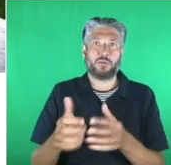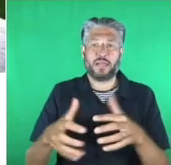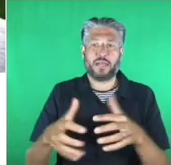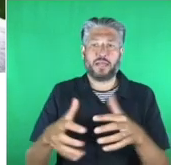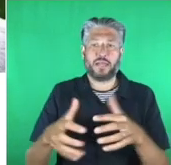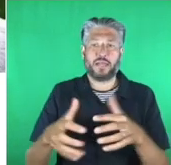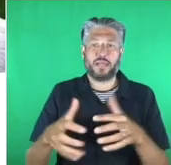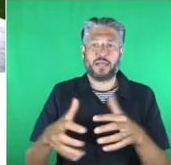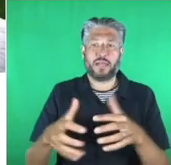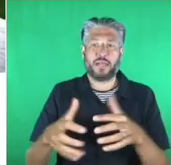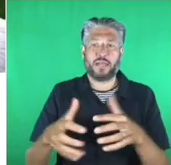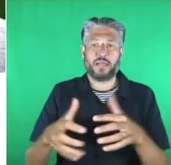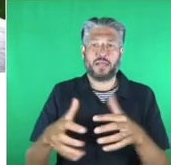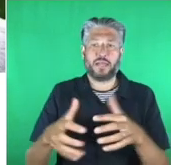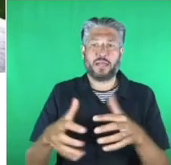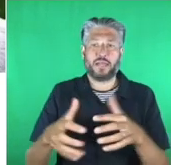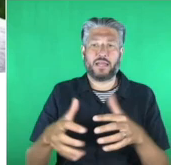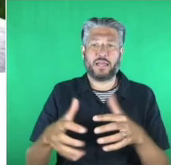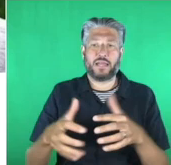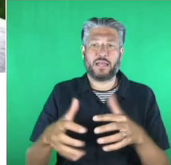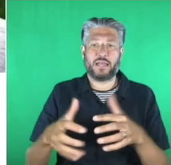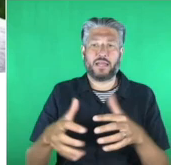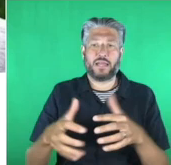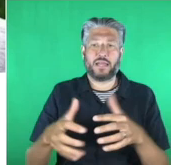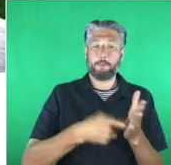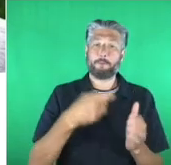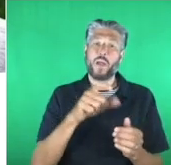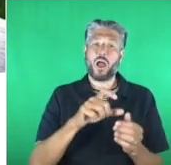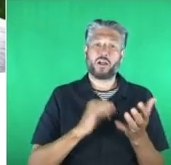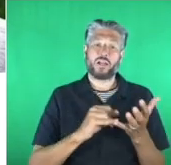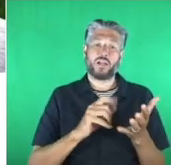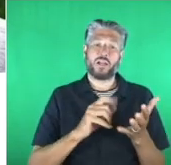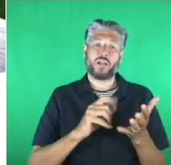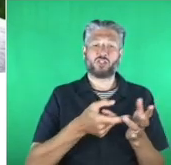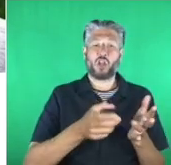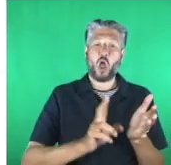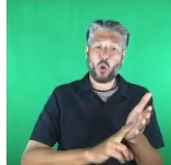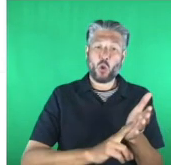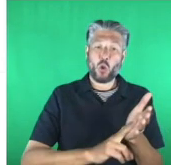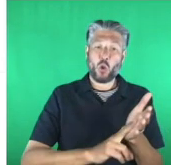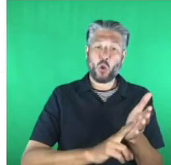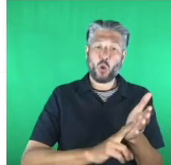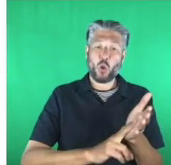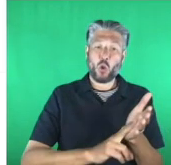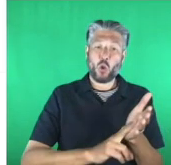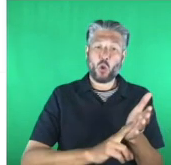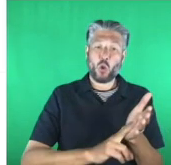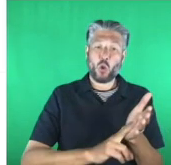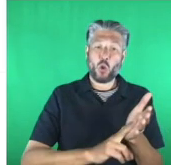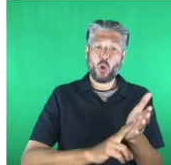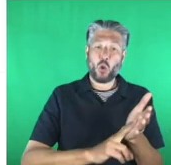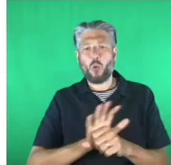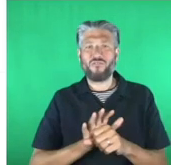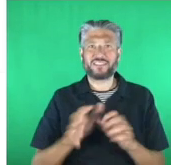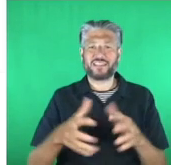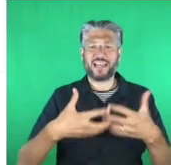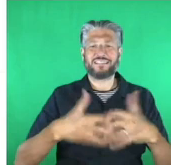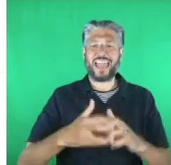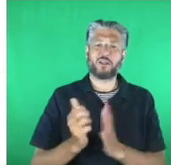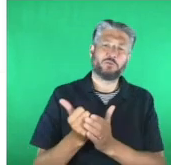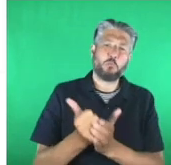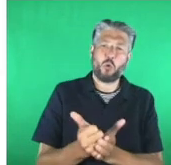created Covid tech support in response to the pandemic. It has now grown into a team of over 1